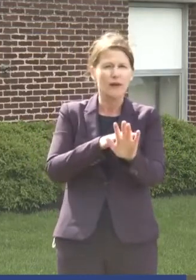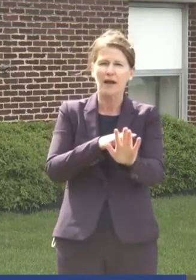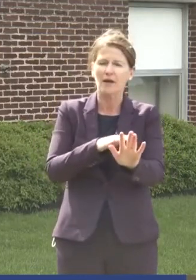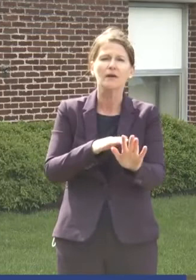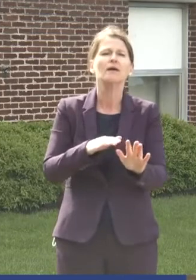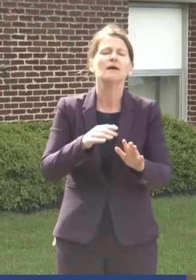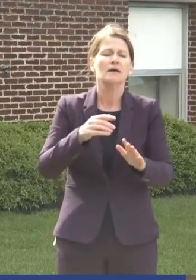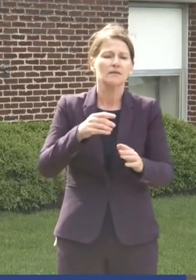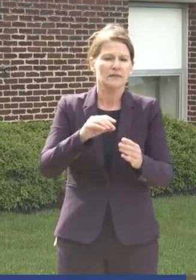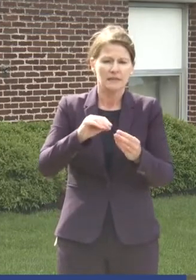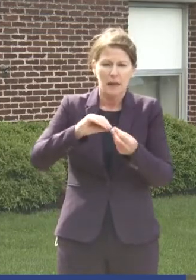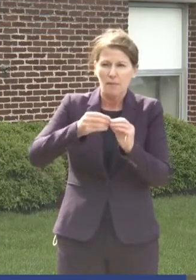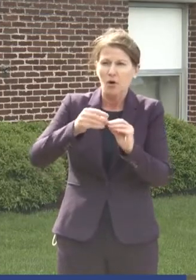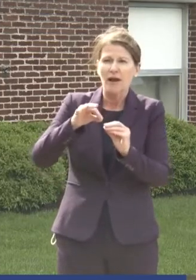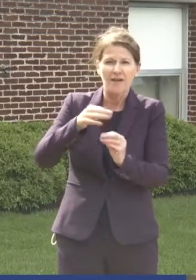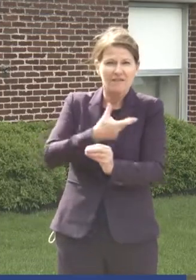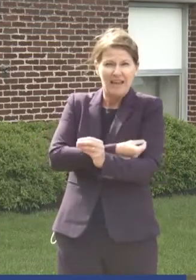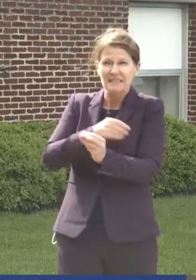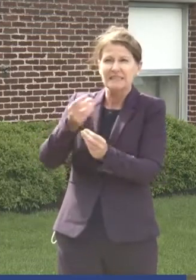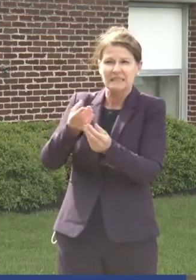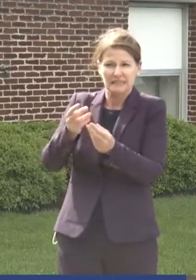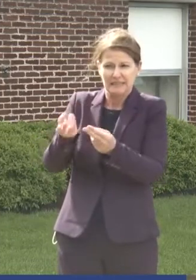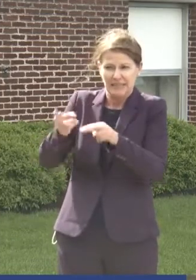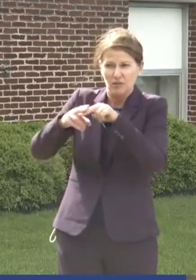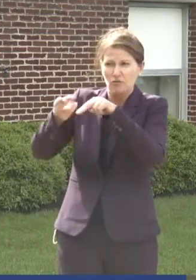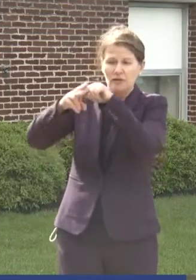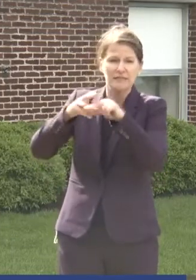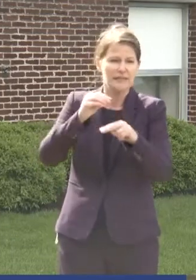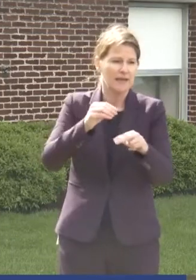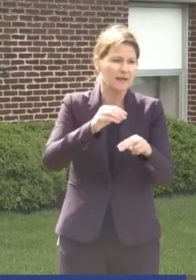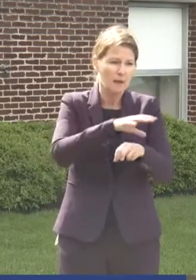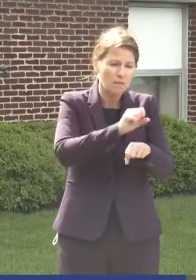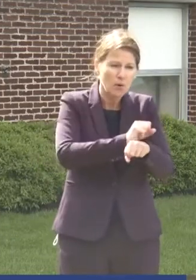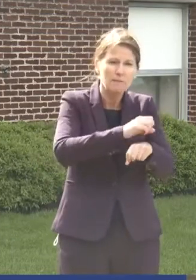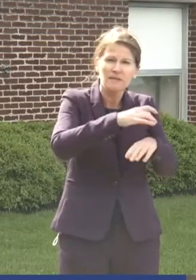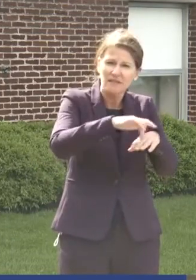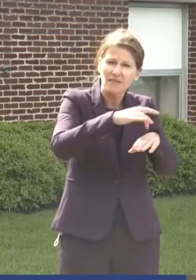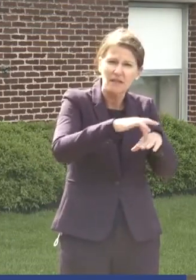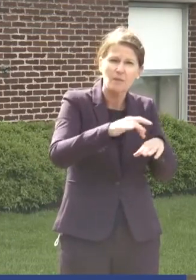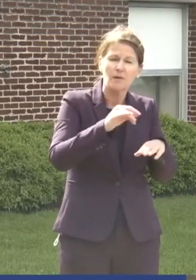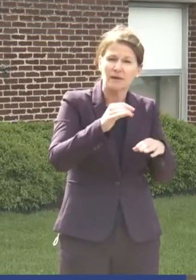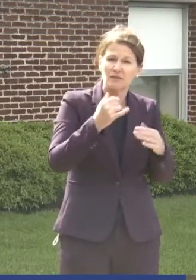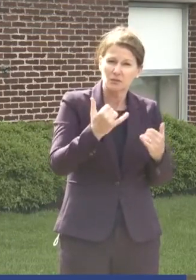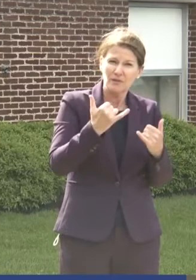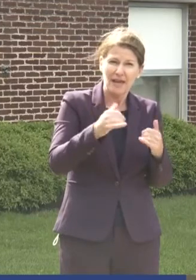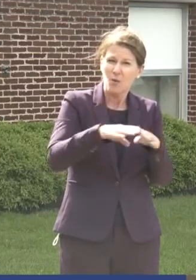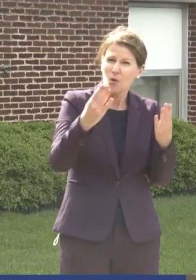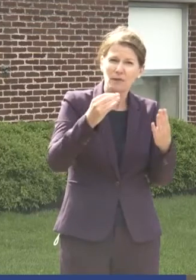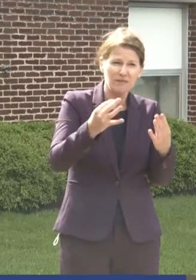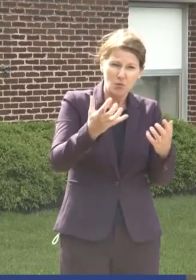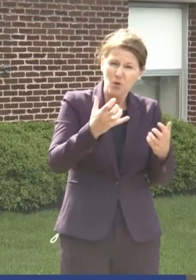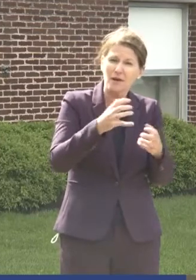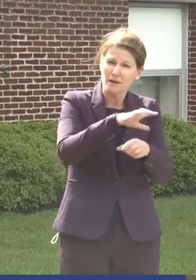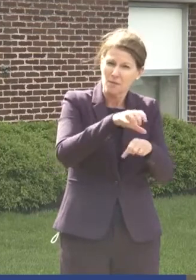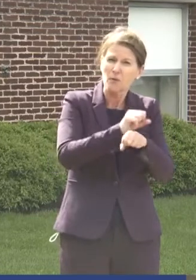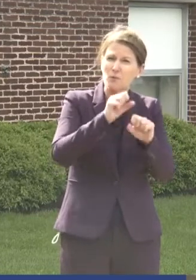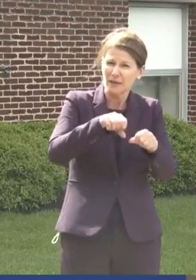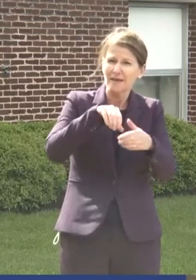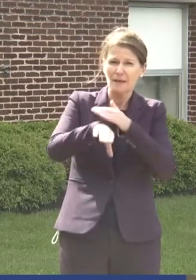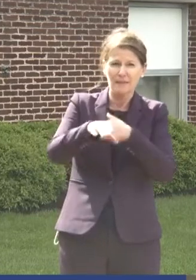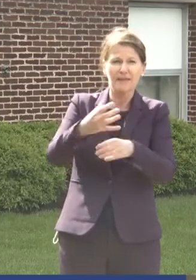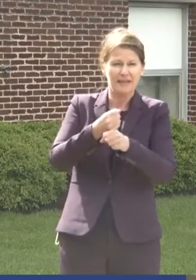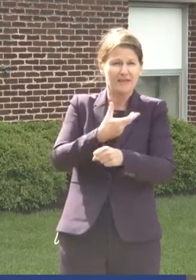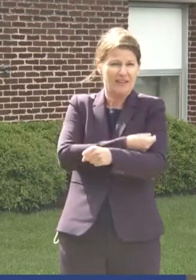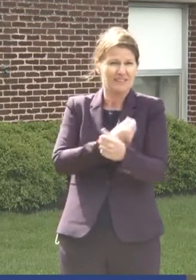increased and appointments become more available. mean, there are openings here. If you walk in today, can get you can get a vaccine. We